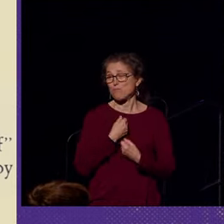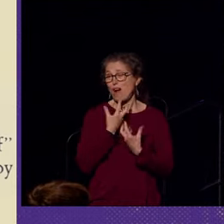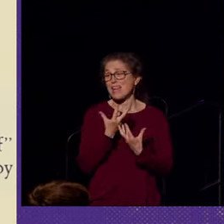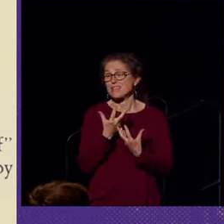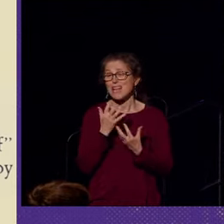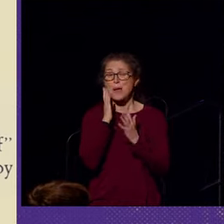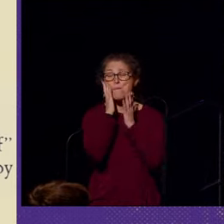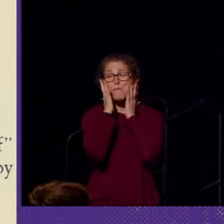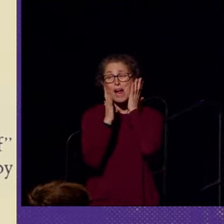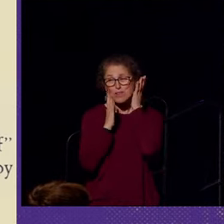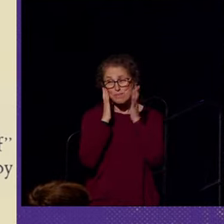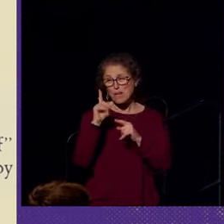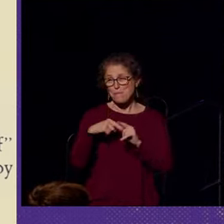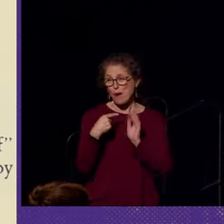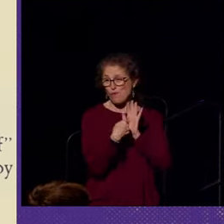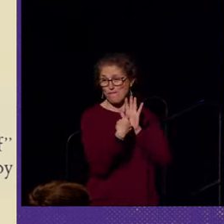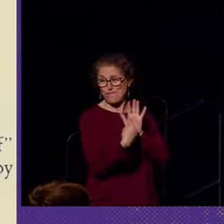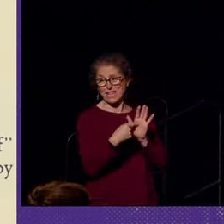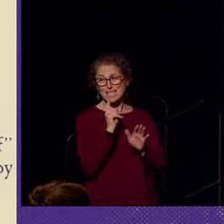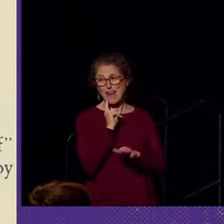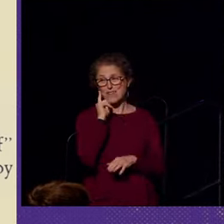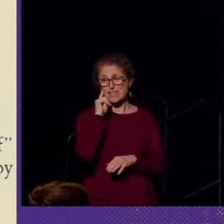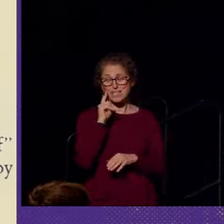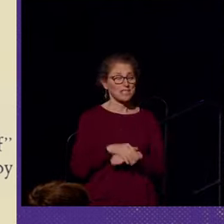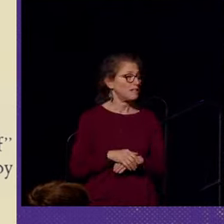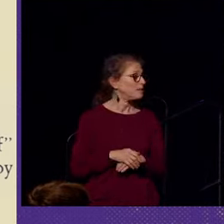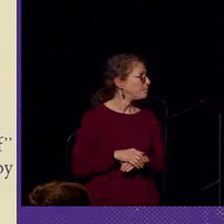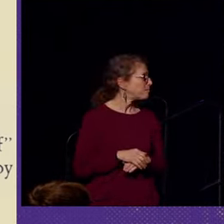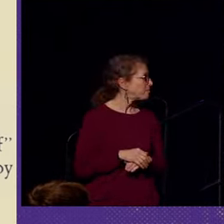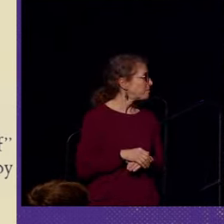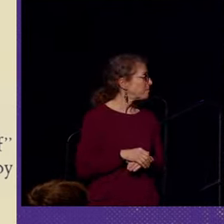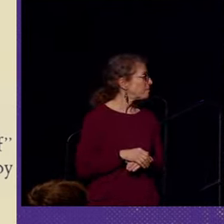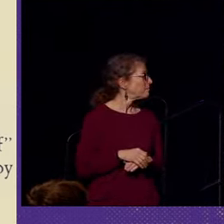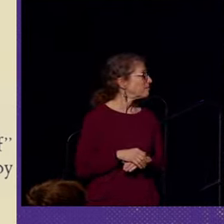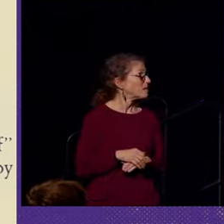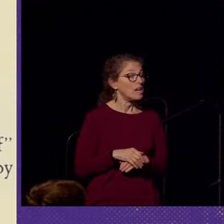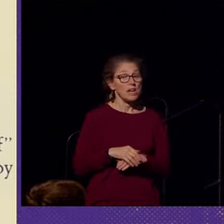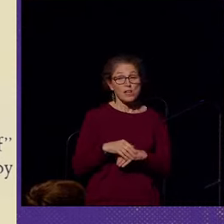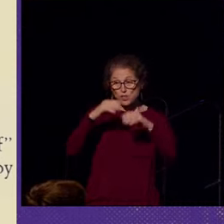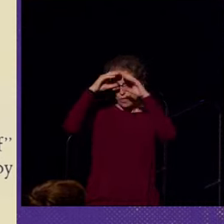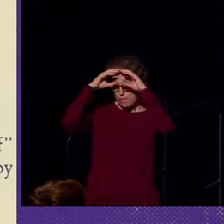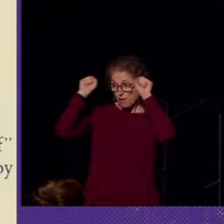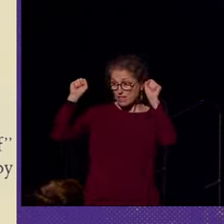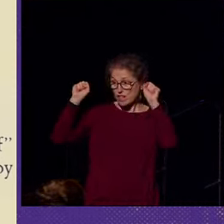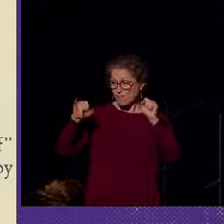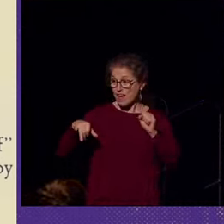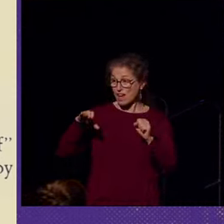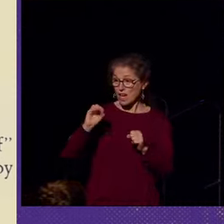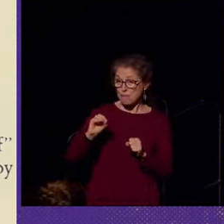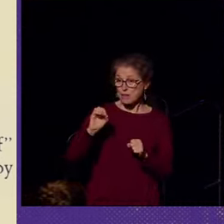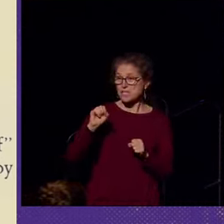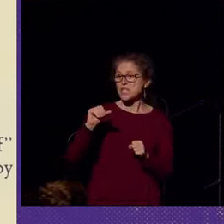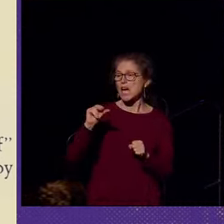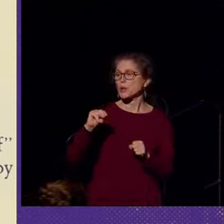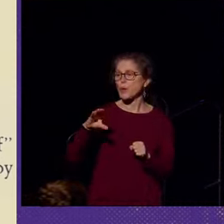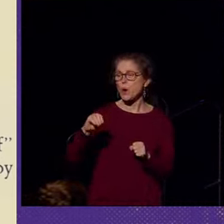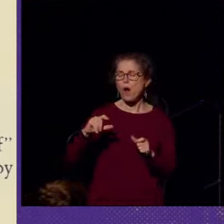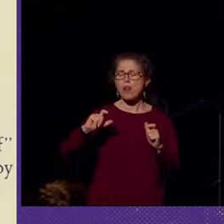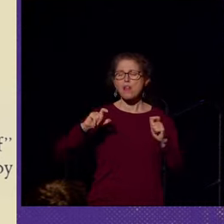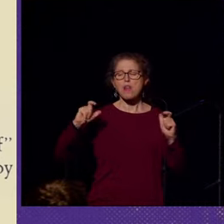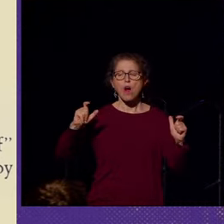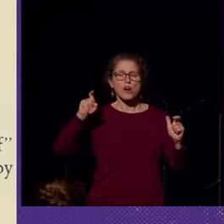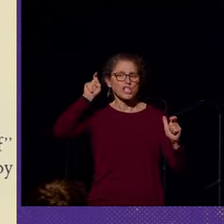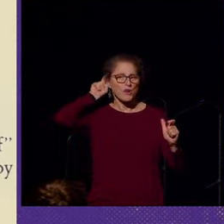their deafness. Irving Chaitel, who was the president of Sonital, a very large hearing